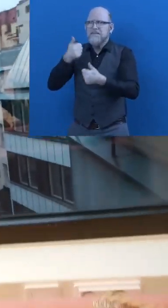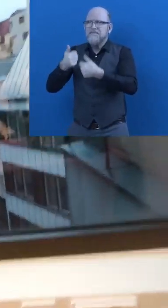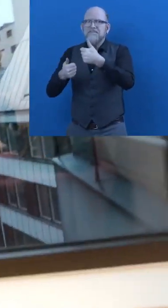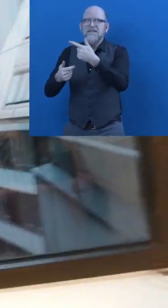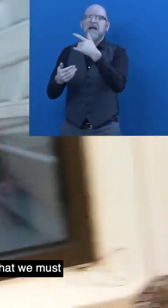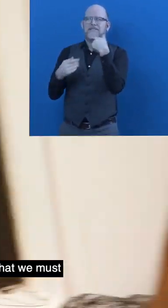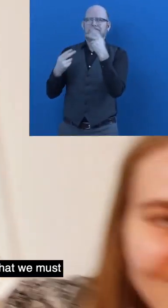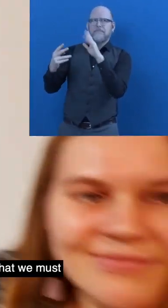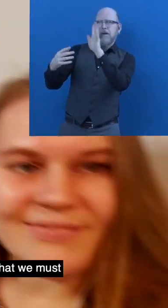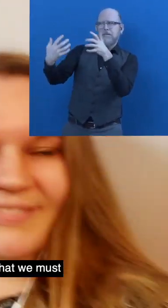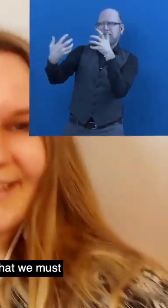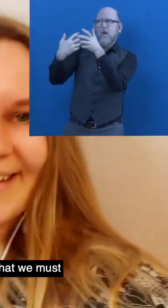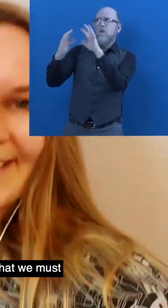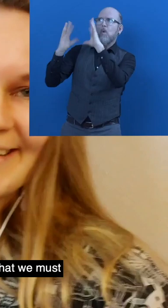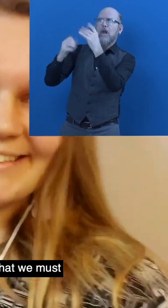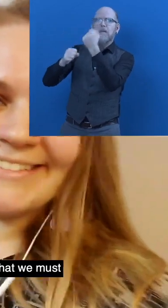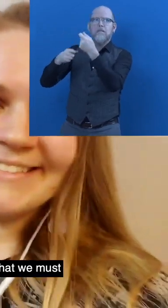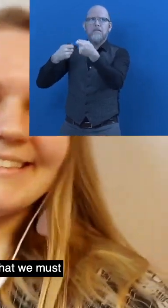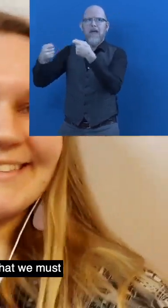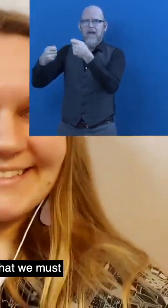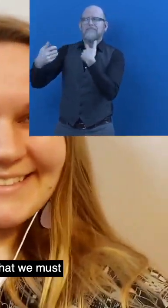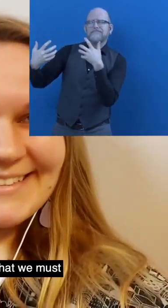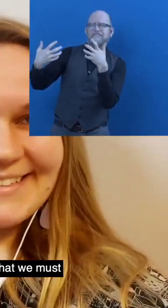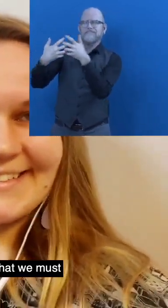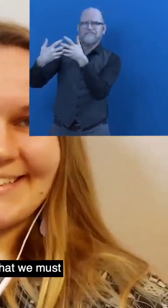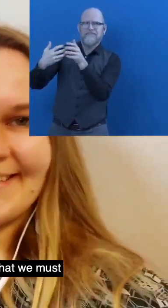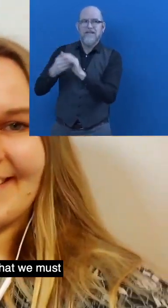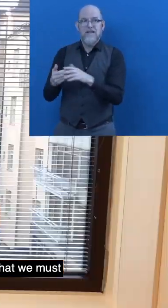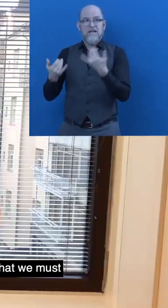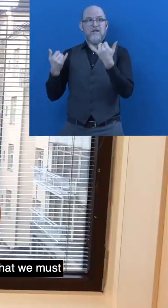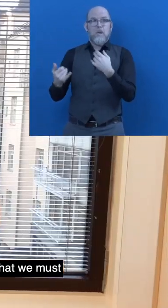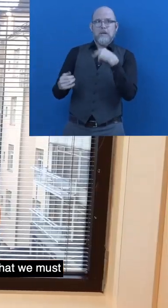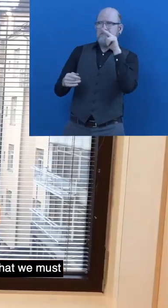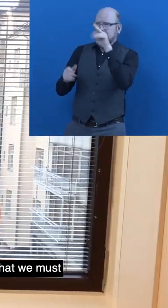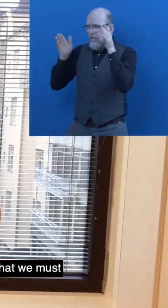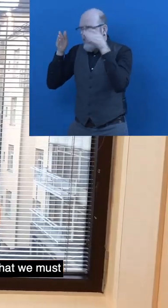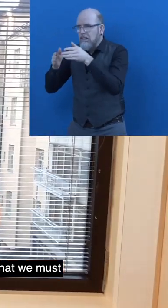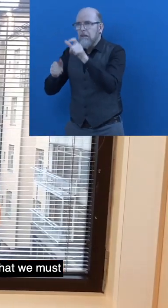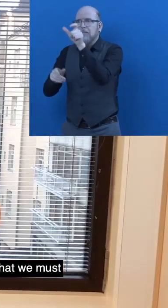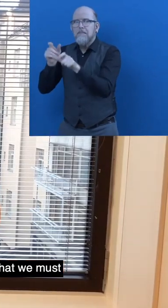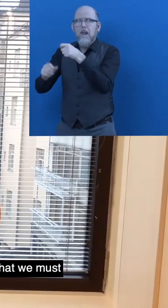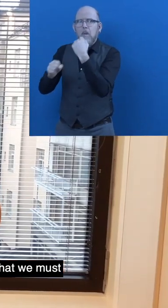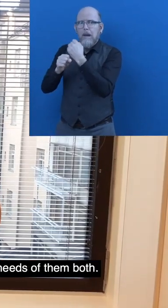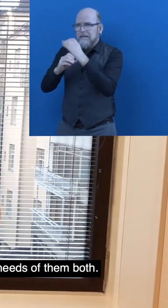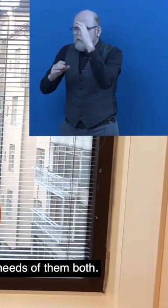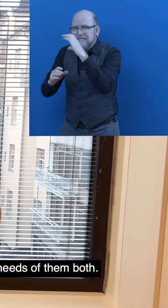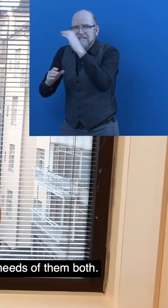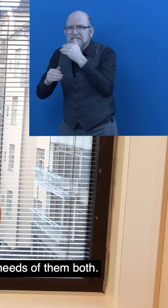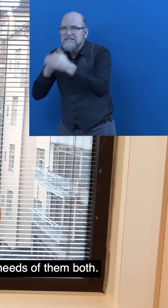match the needs of today's work life. Today the key is not only to serve the service user but to see that we must